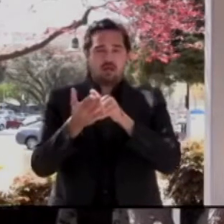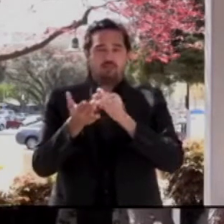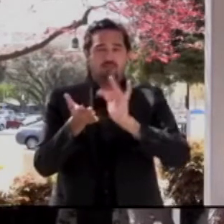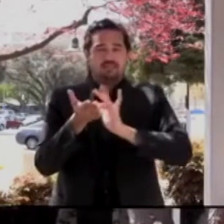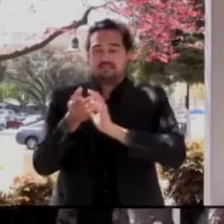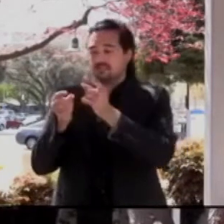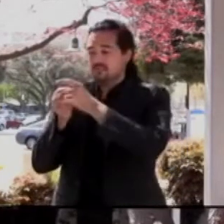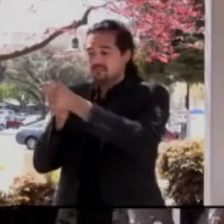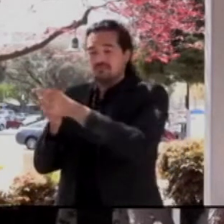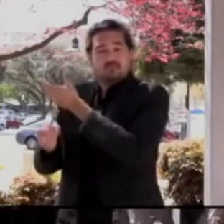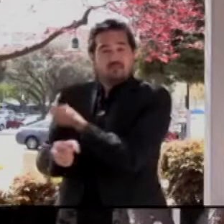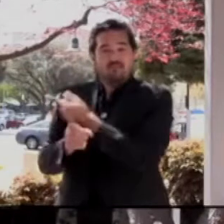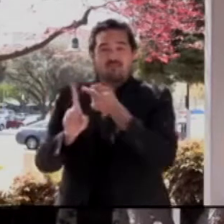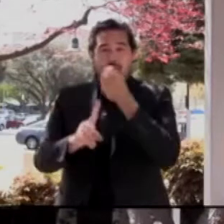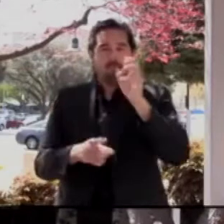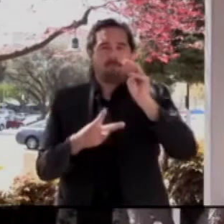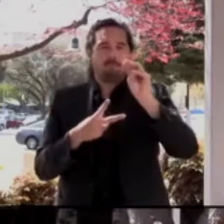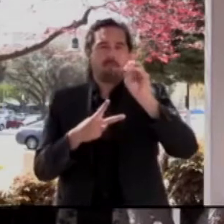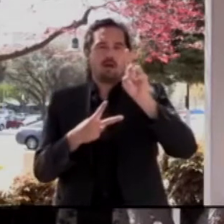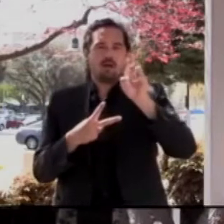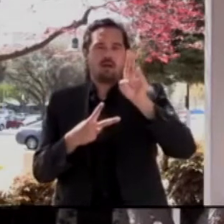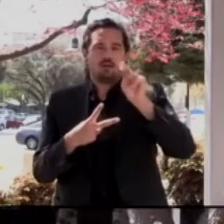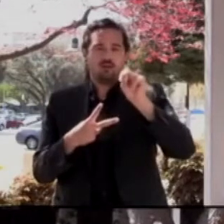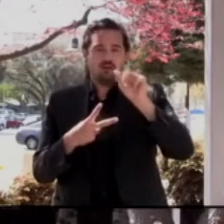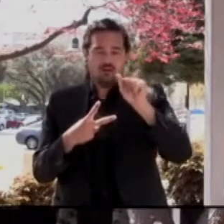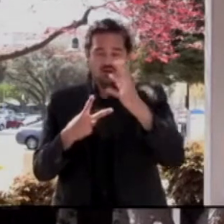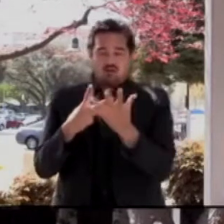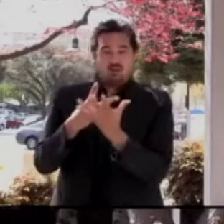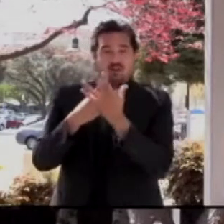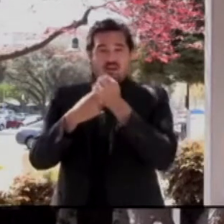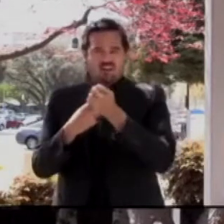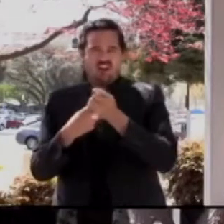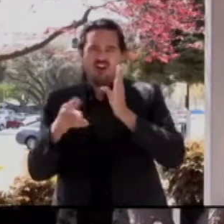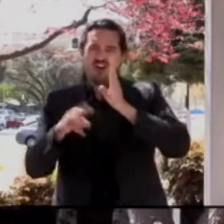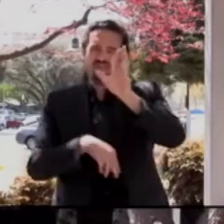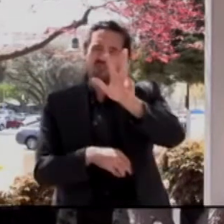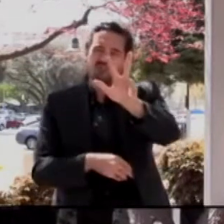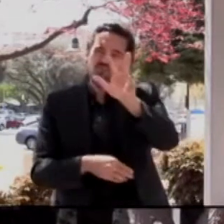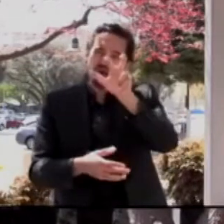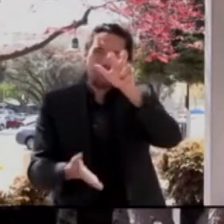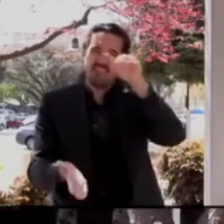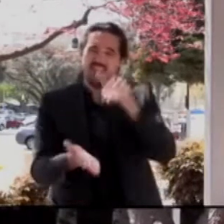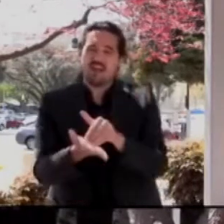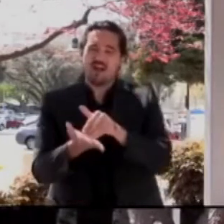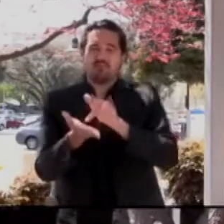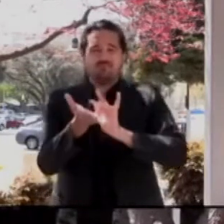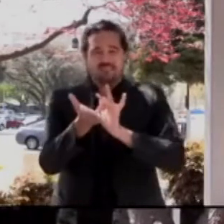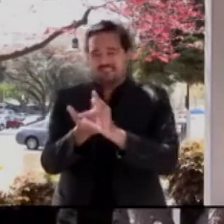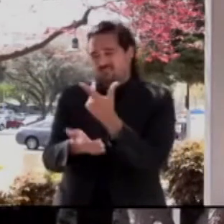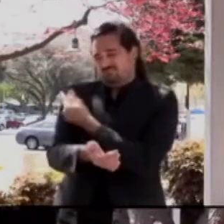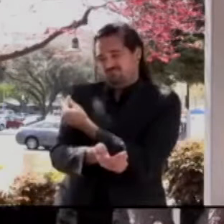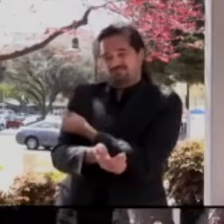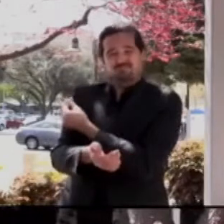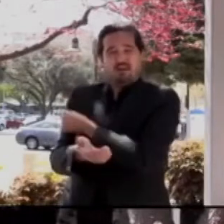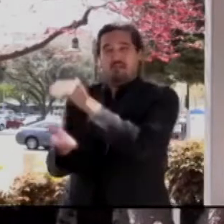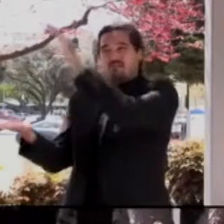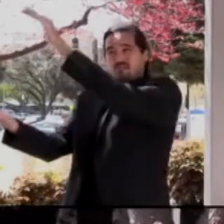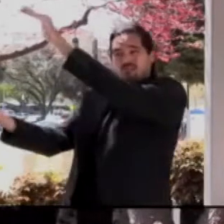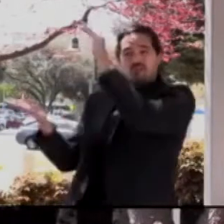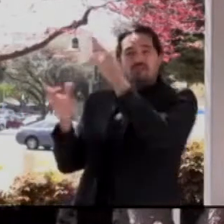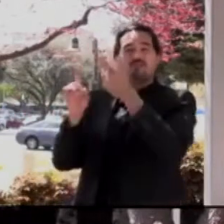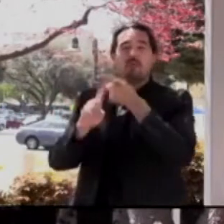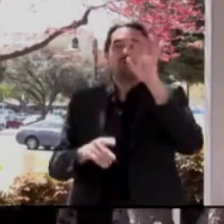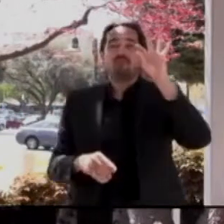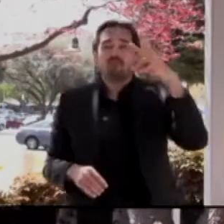to 300,000 vaccines that we're expecting to receive. The importance of this is, you can look at the scale.